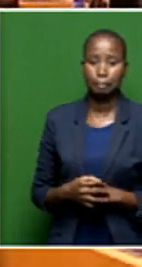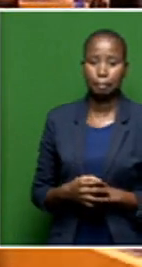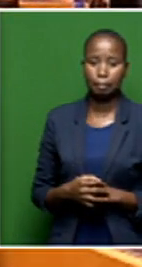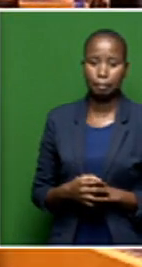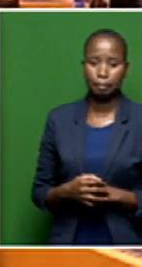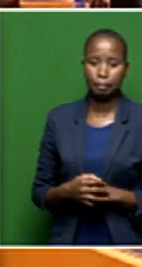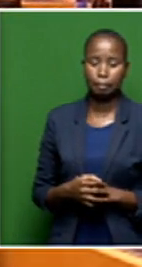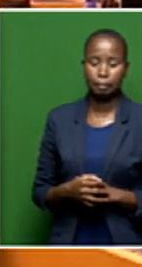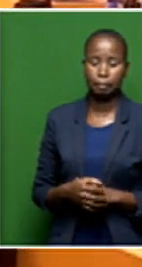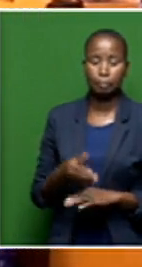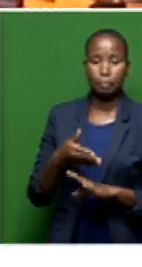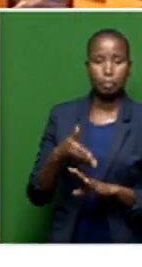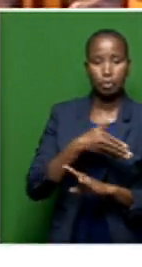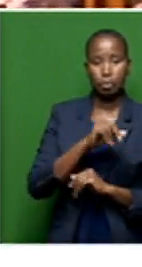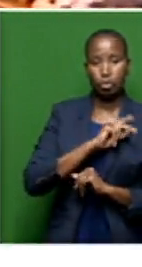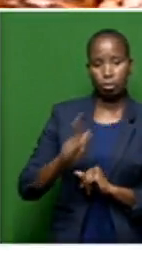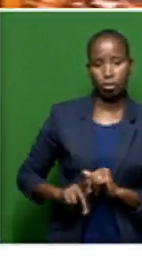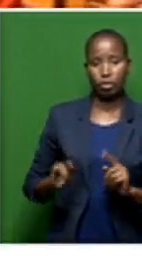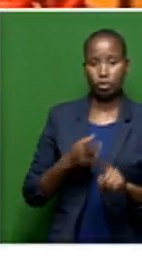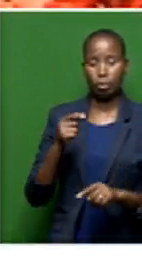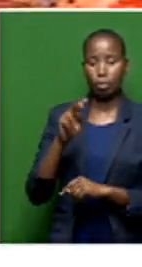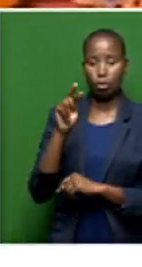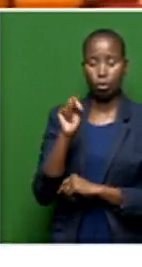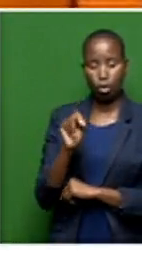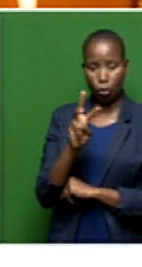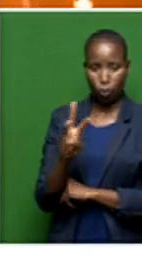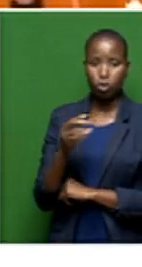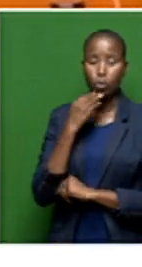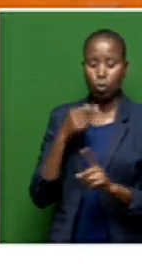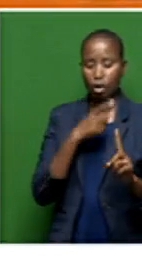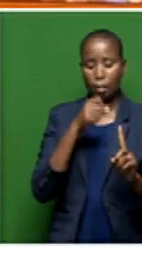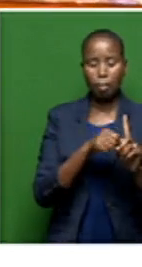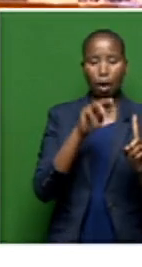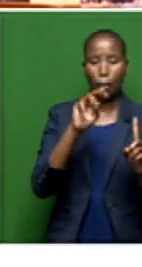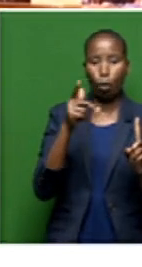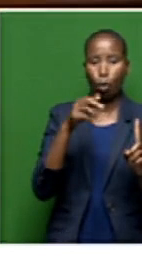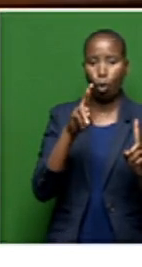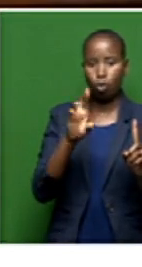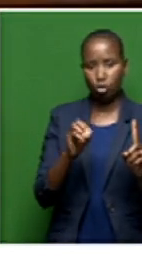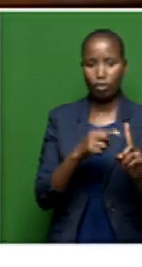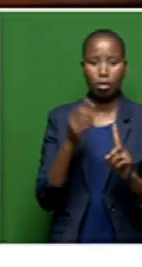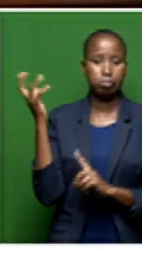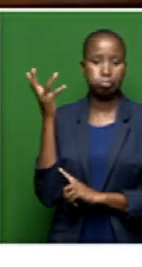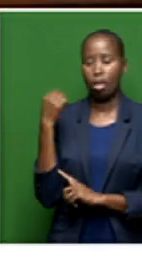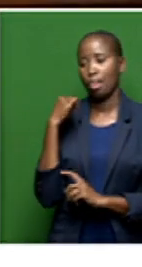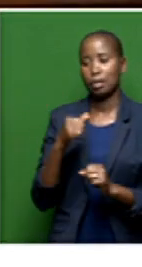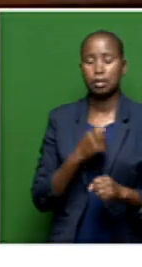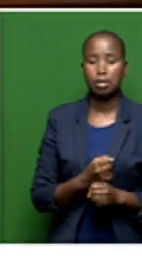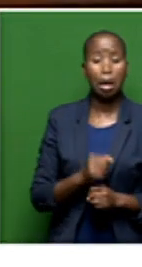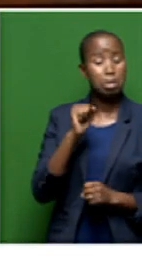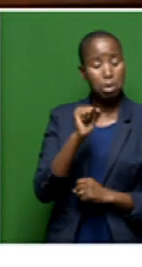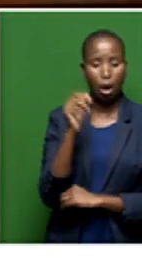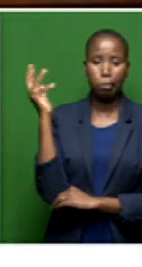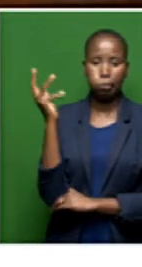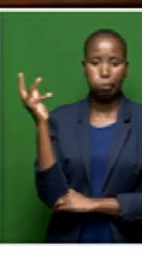Former Premier of the Northwest, Professor Job Mokoro, during the state of the province address last year. In the address, Premier